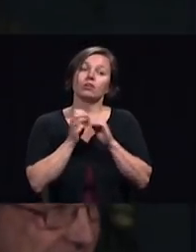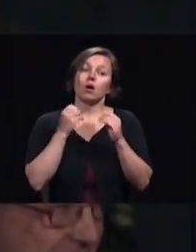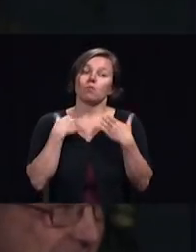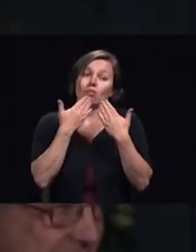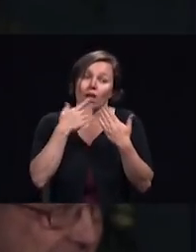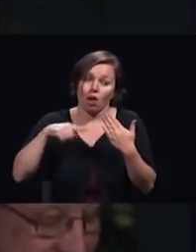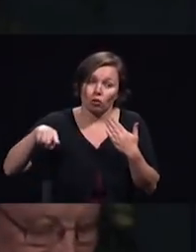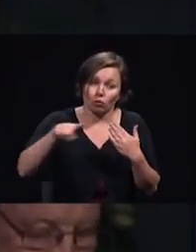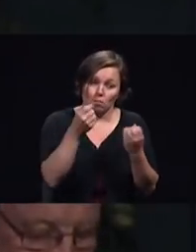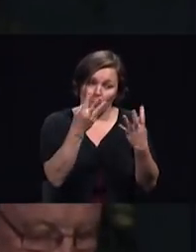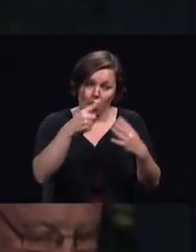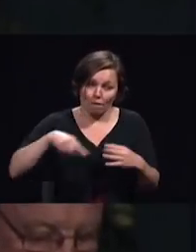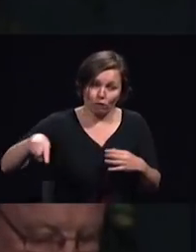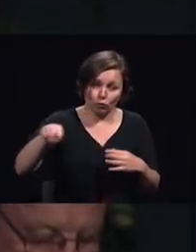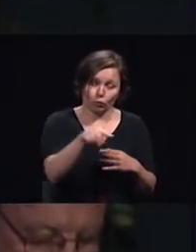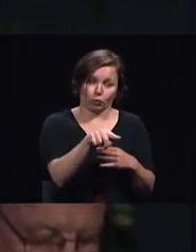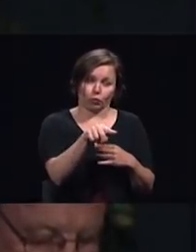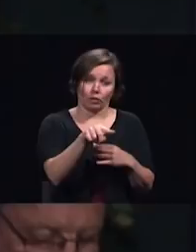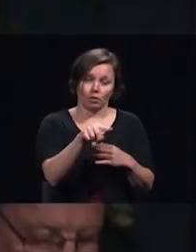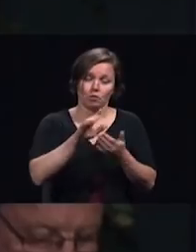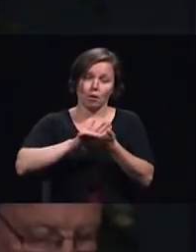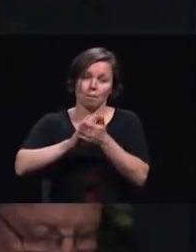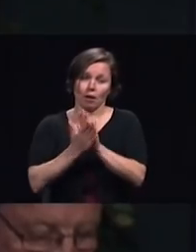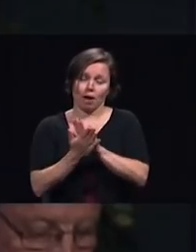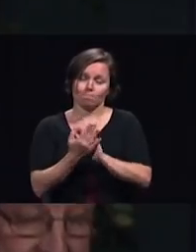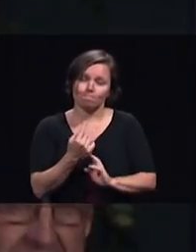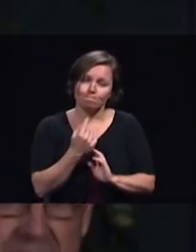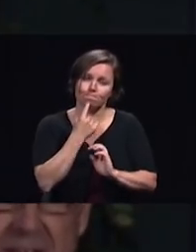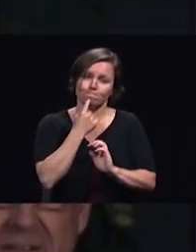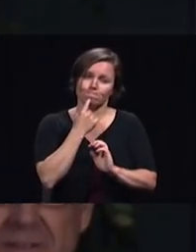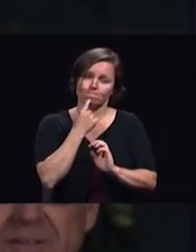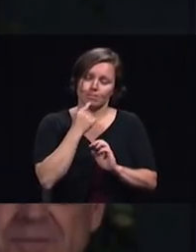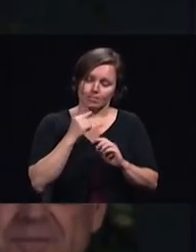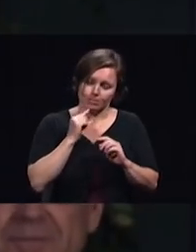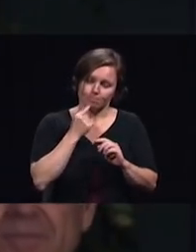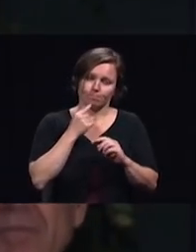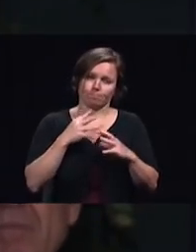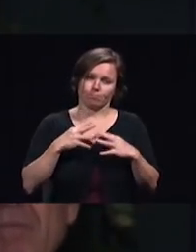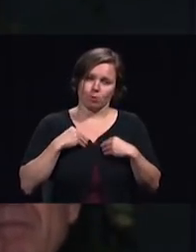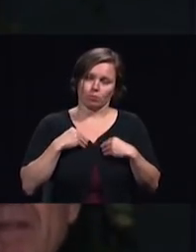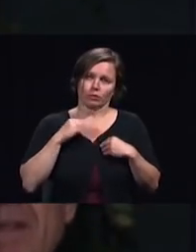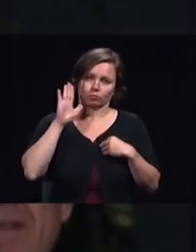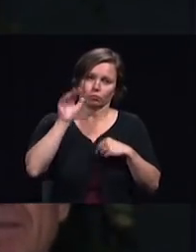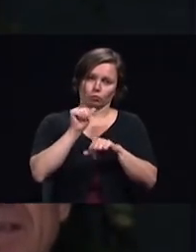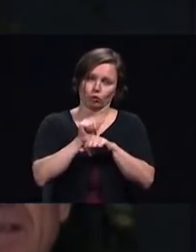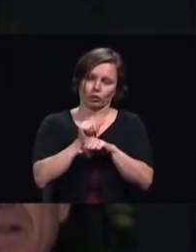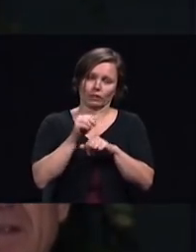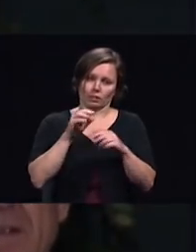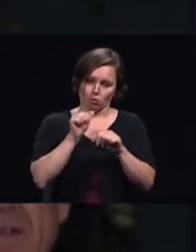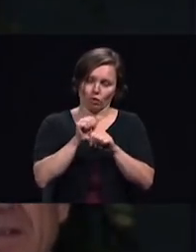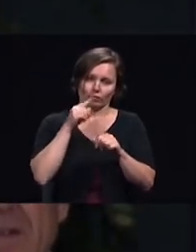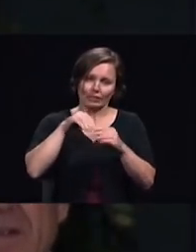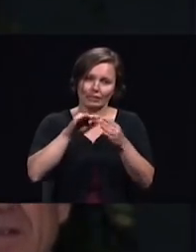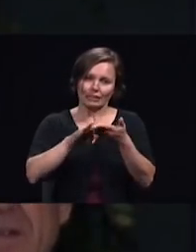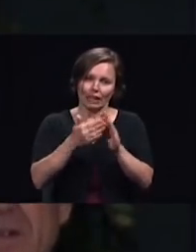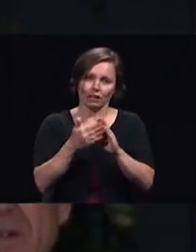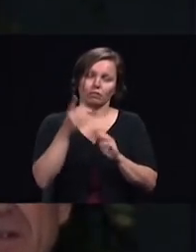others who have taken seriously the mission to the city's call from the Lord however